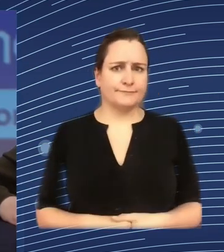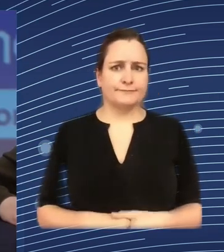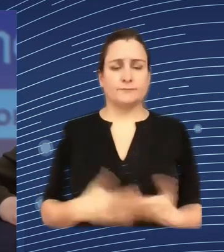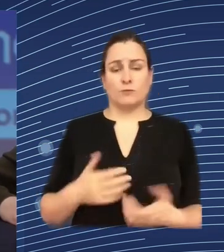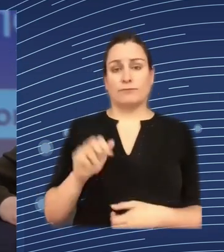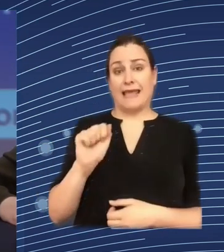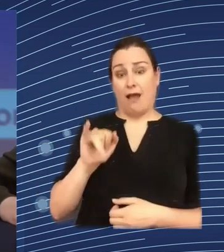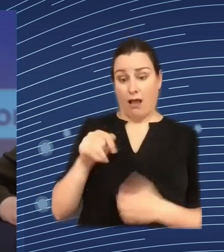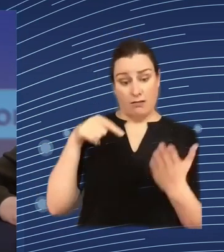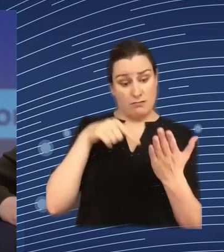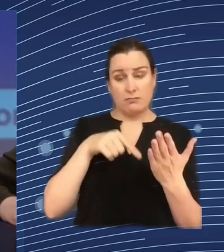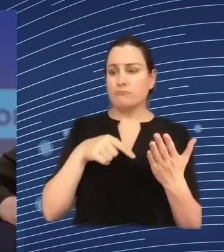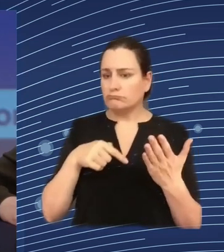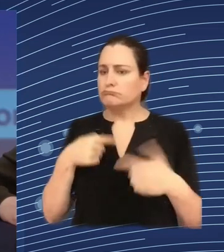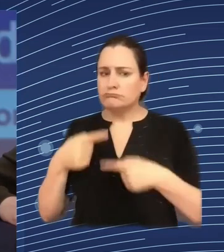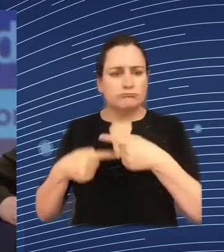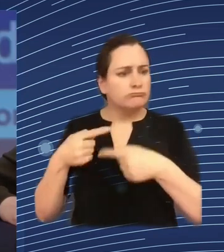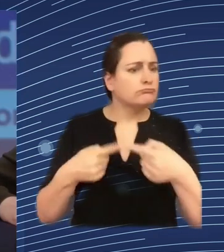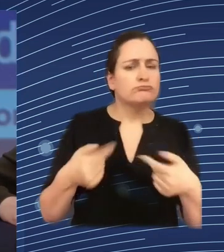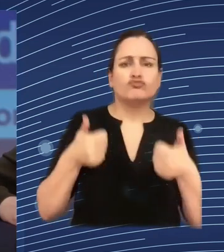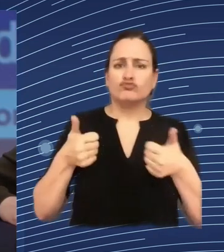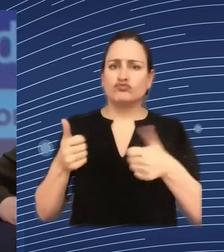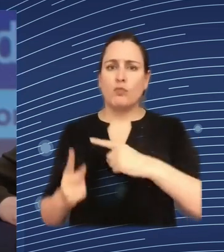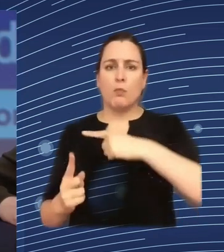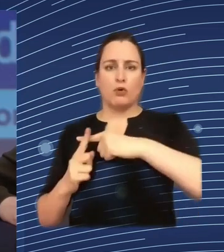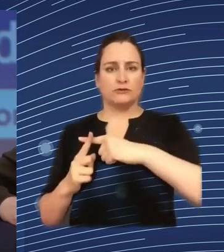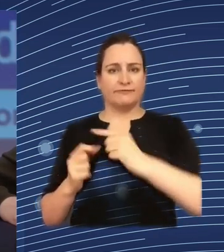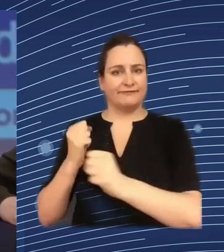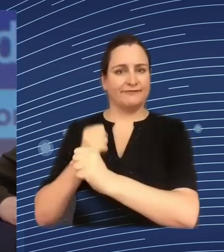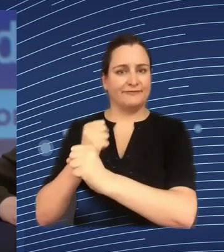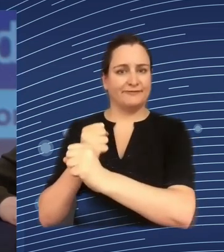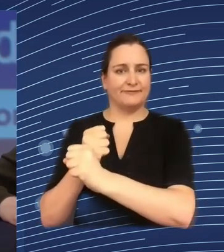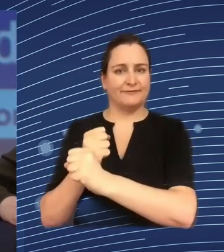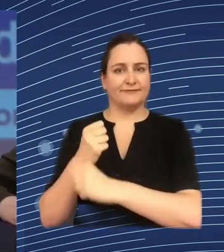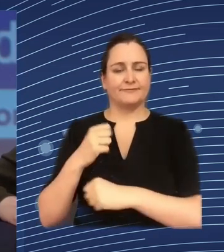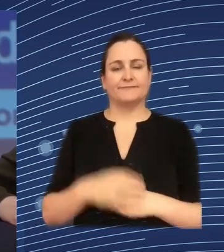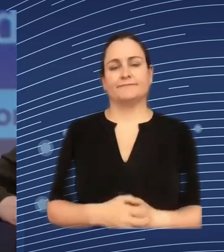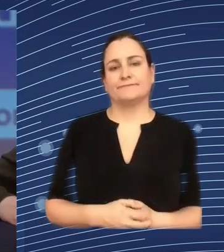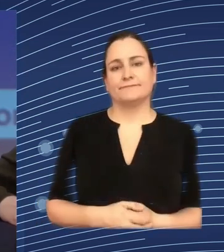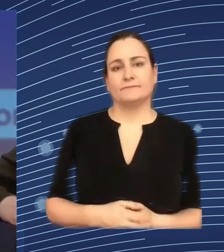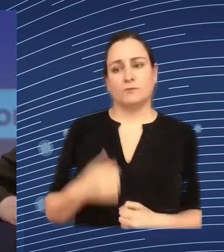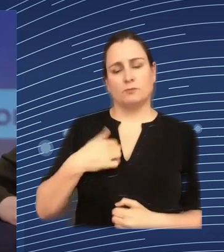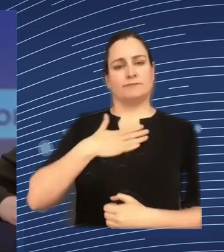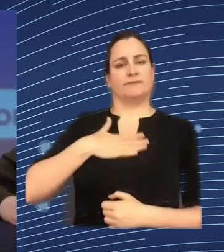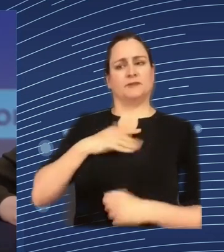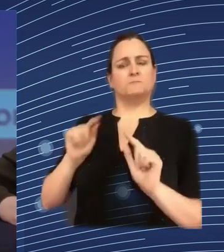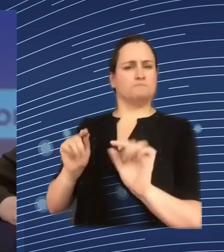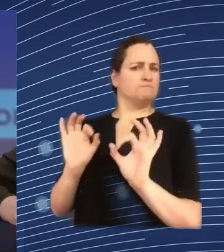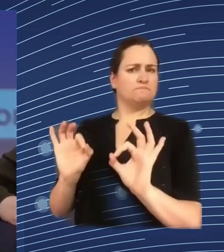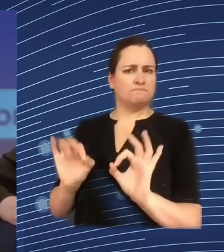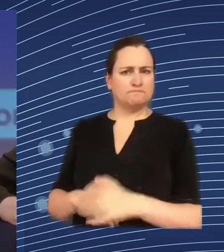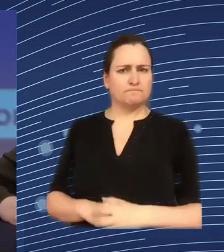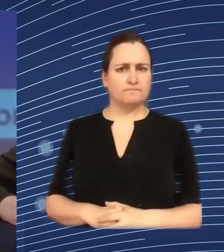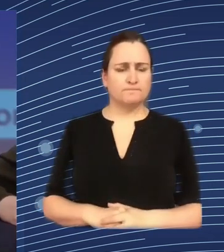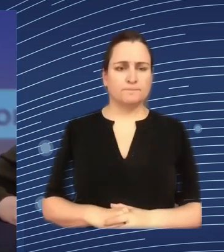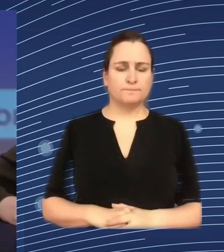so for a personal level I think it's it's something that that is a really positive thing the key